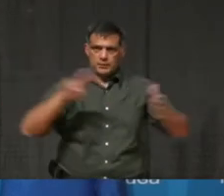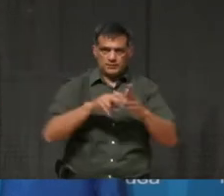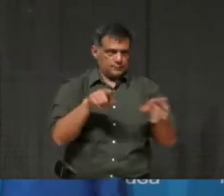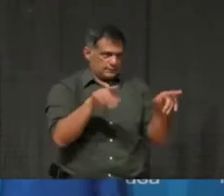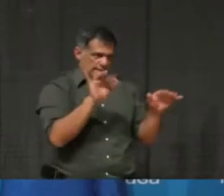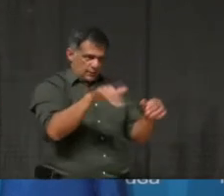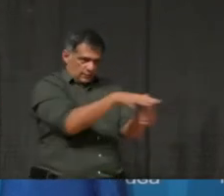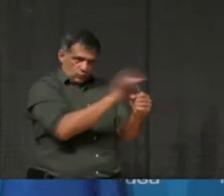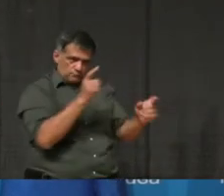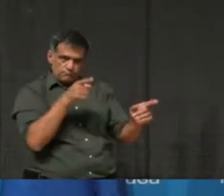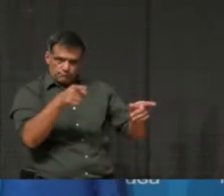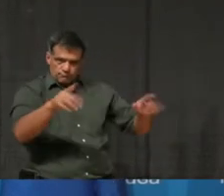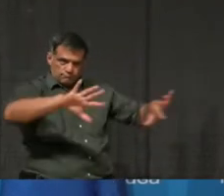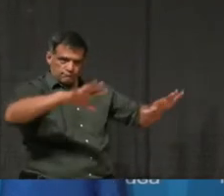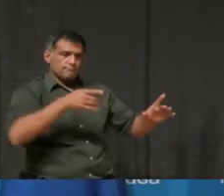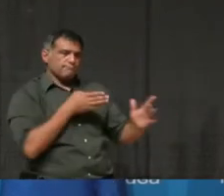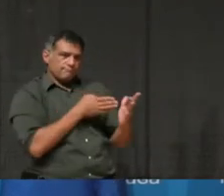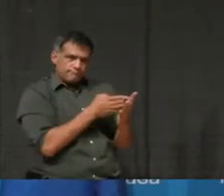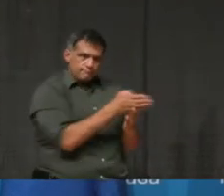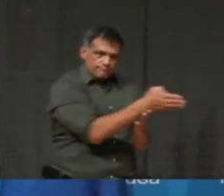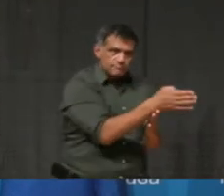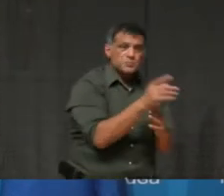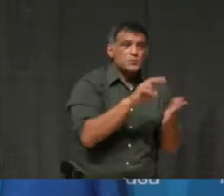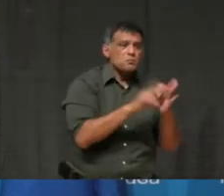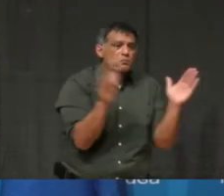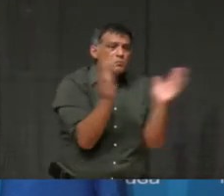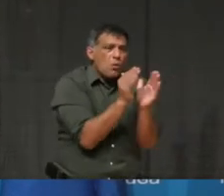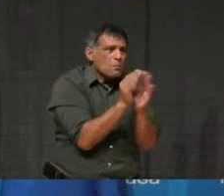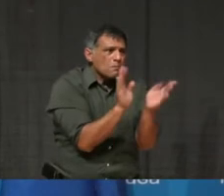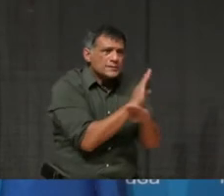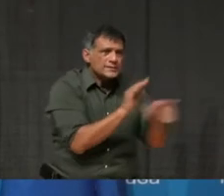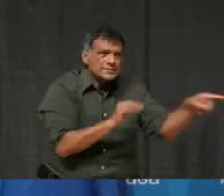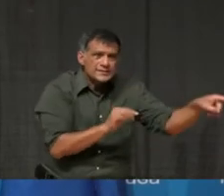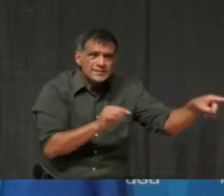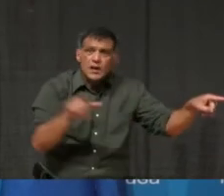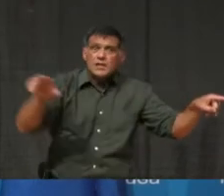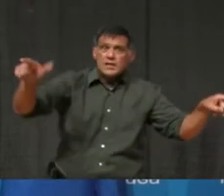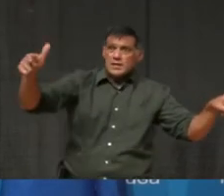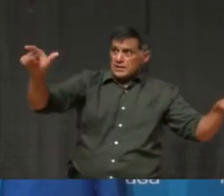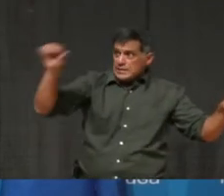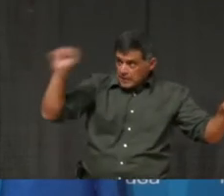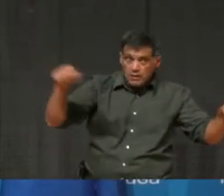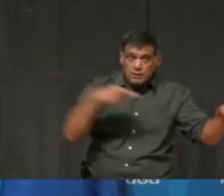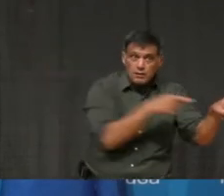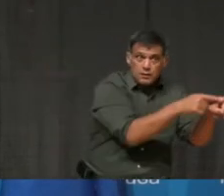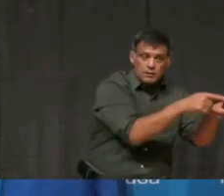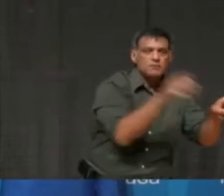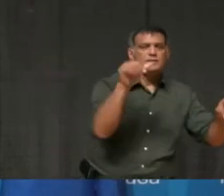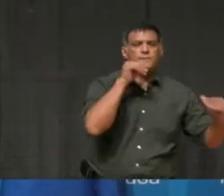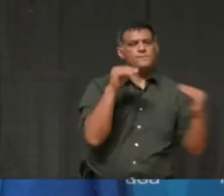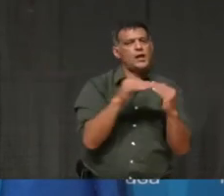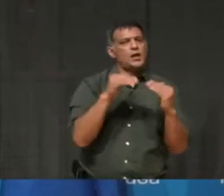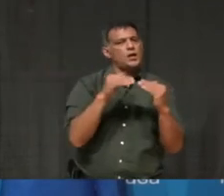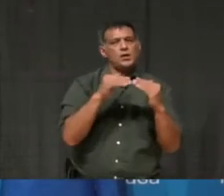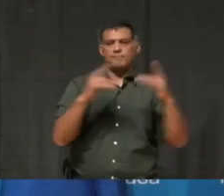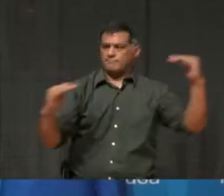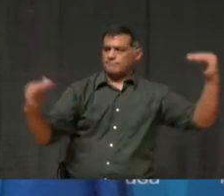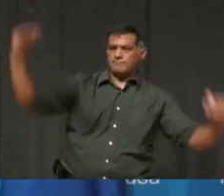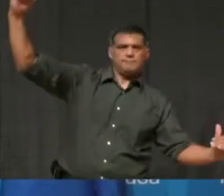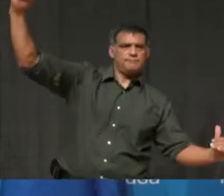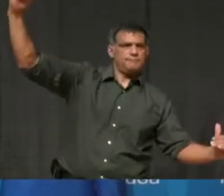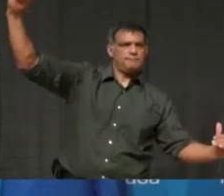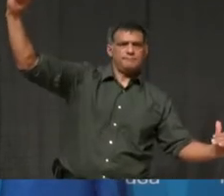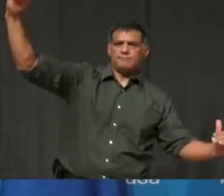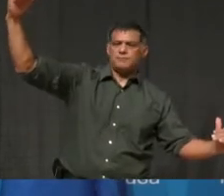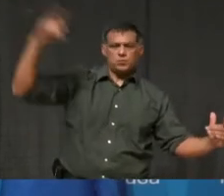that our local retailers, our local small businesses are not able to sell. So, yes, we have to level the playing ground. Let them sell what is essential, which